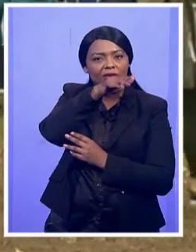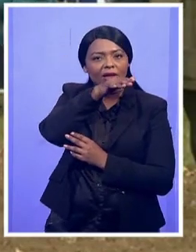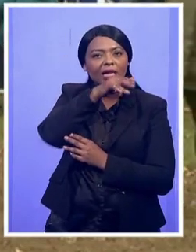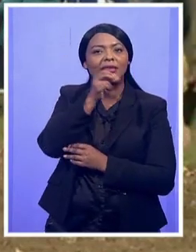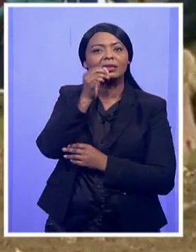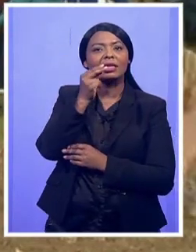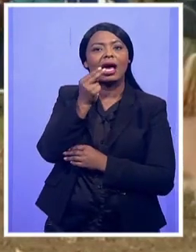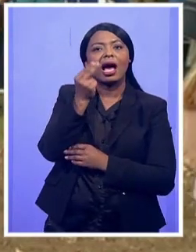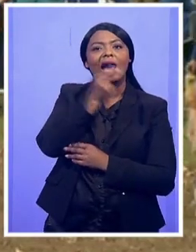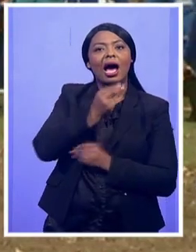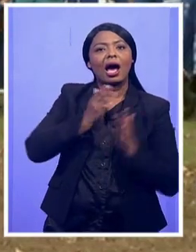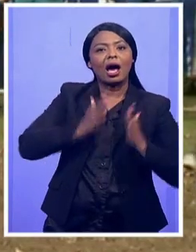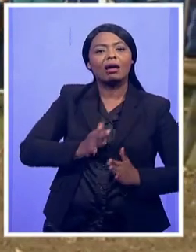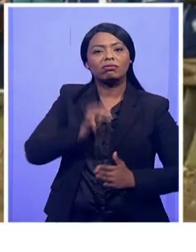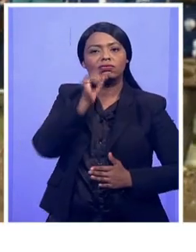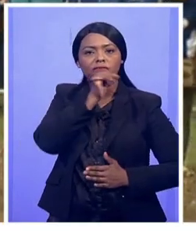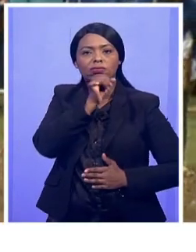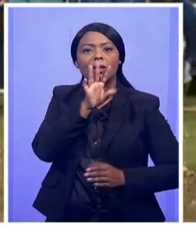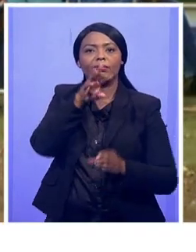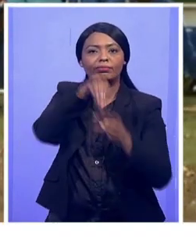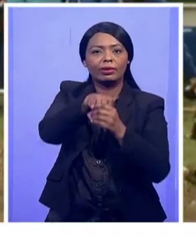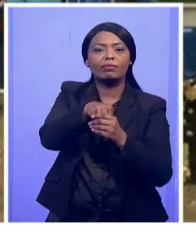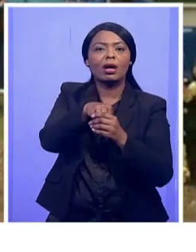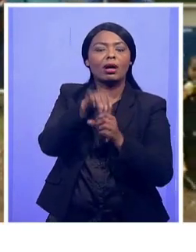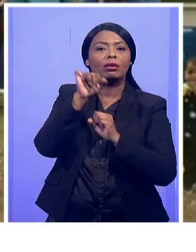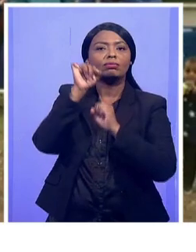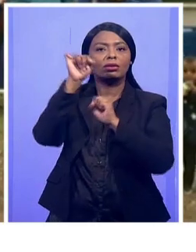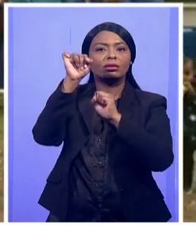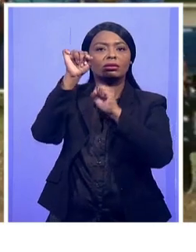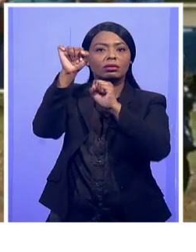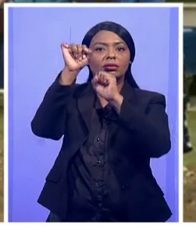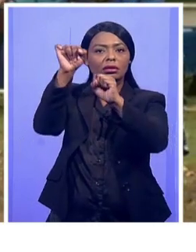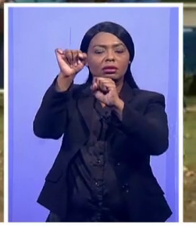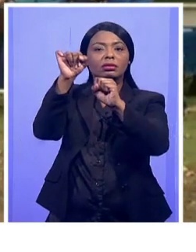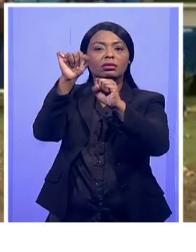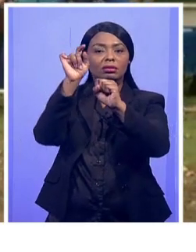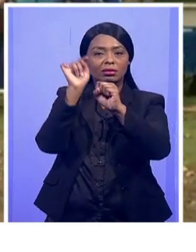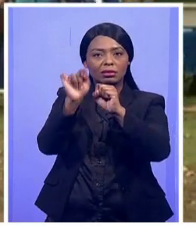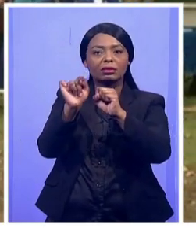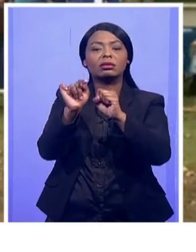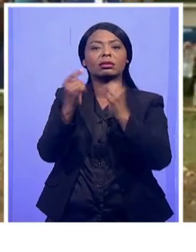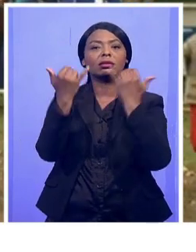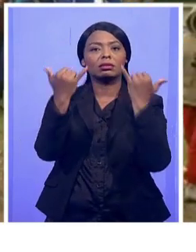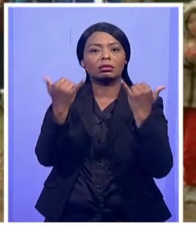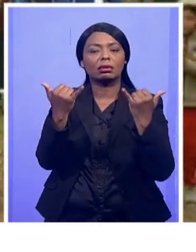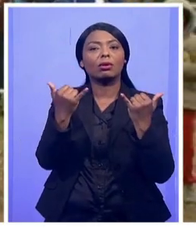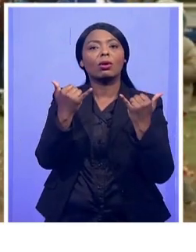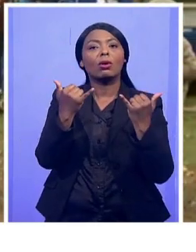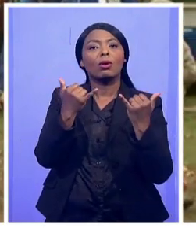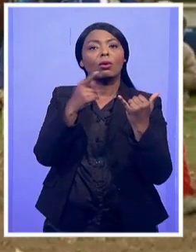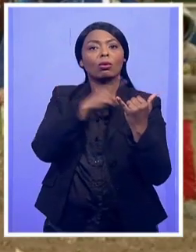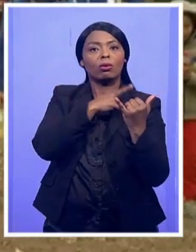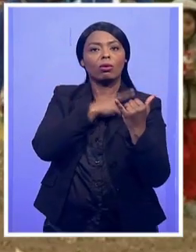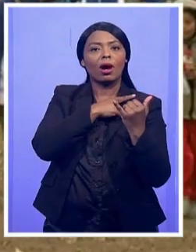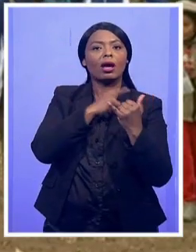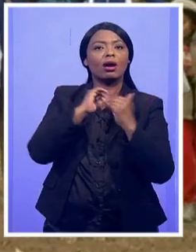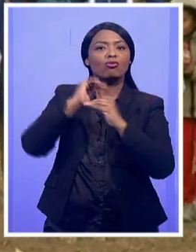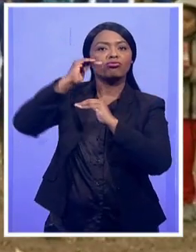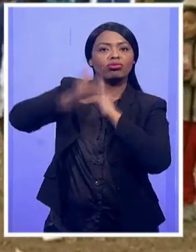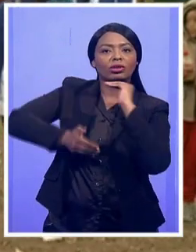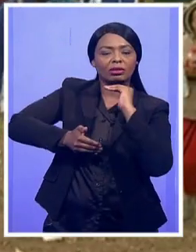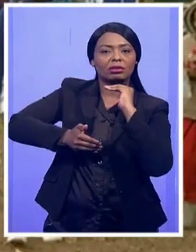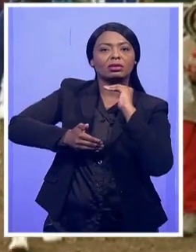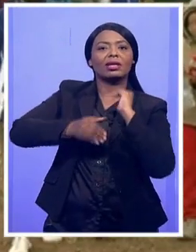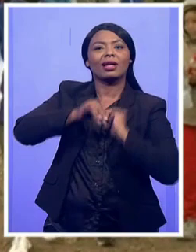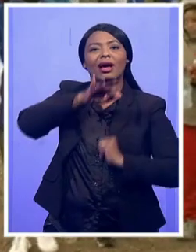are taking part in this protest concert here in Pal. Of course, this for the protection of